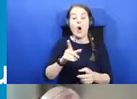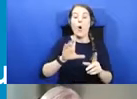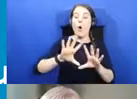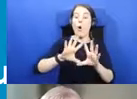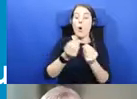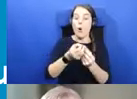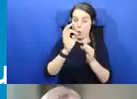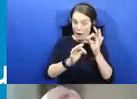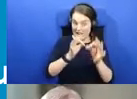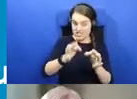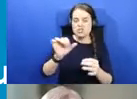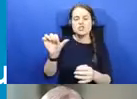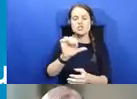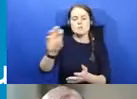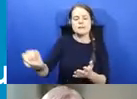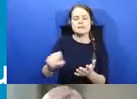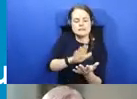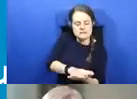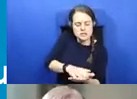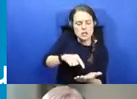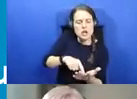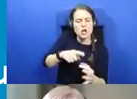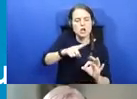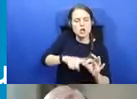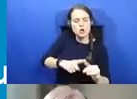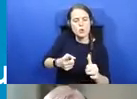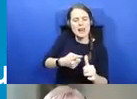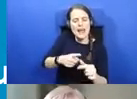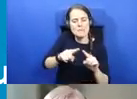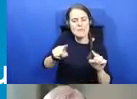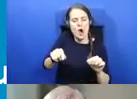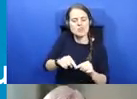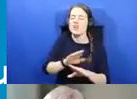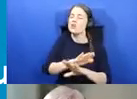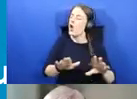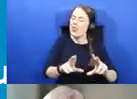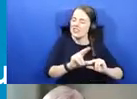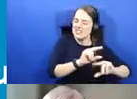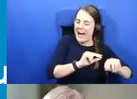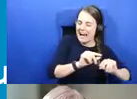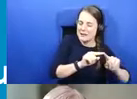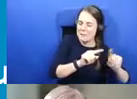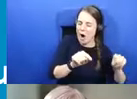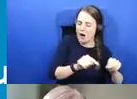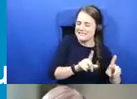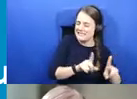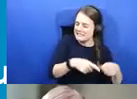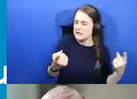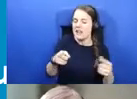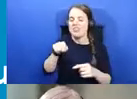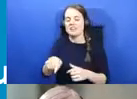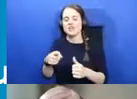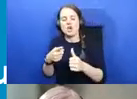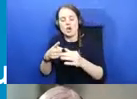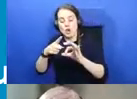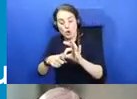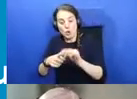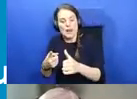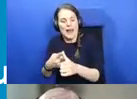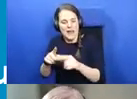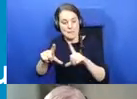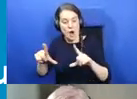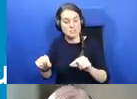placed in the Q&A box on your menu, not the chat, the Q&A. And should you need technical support, please